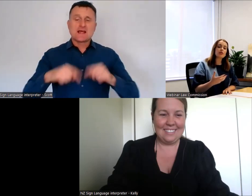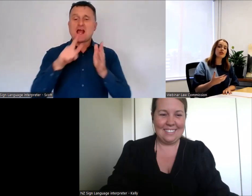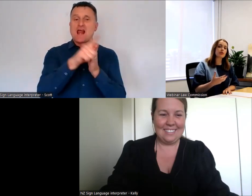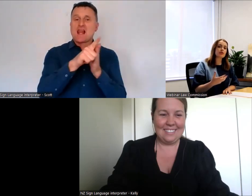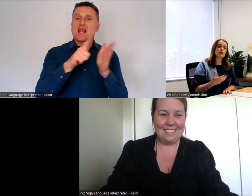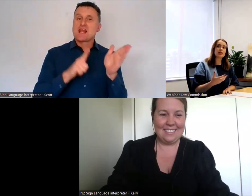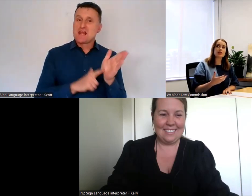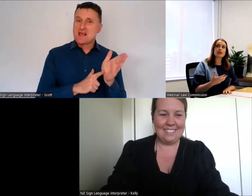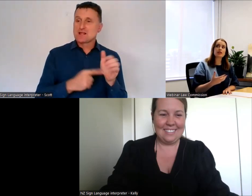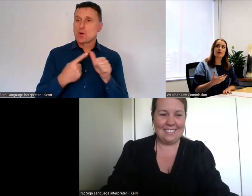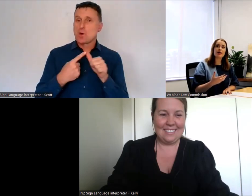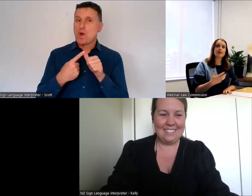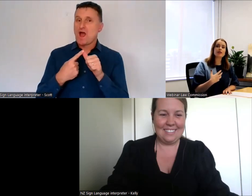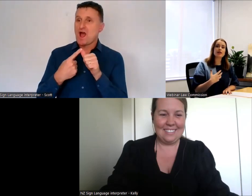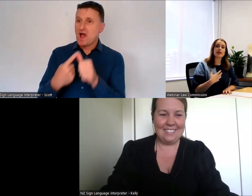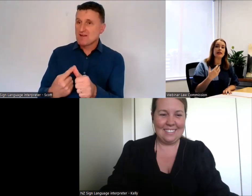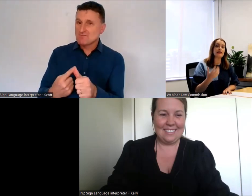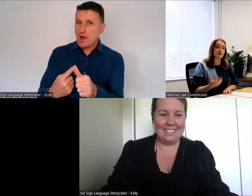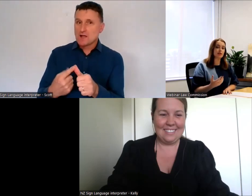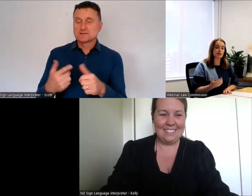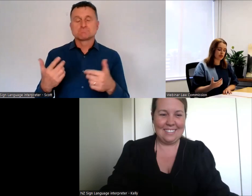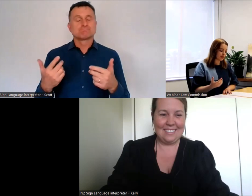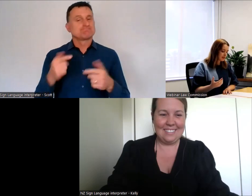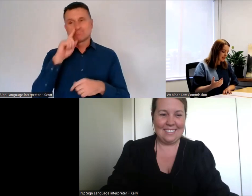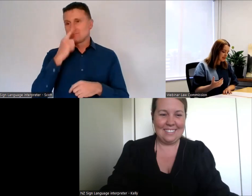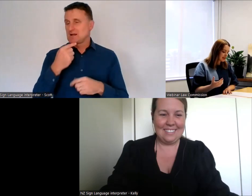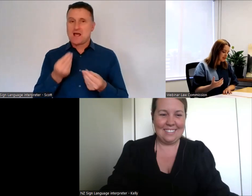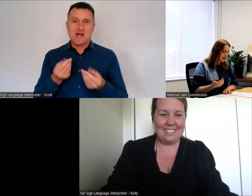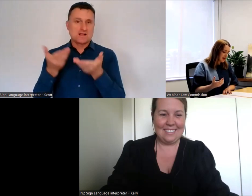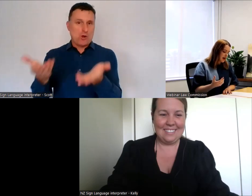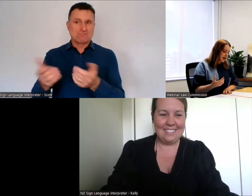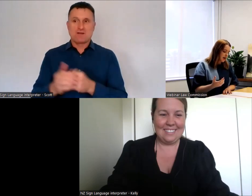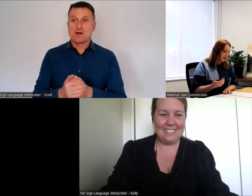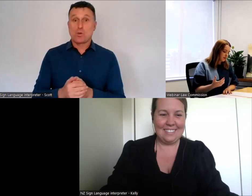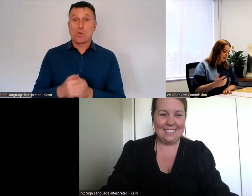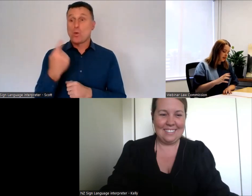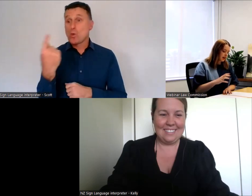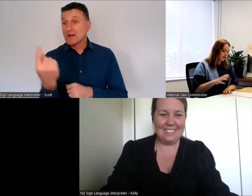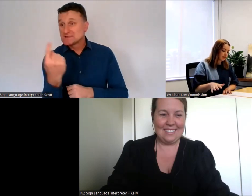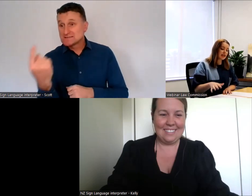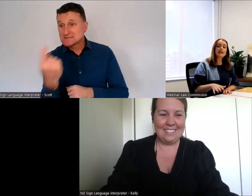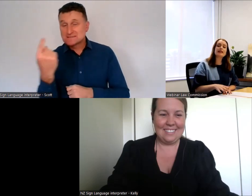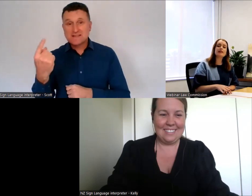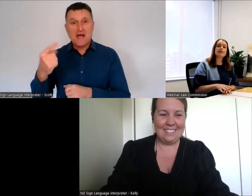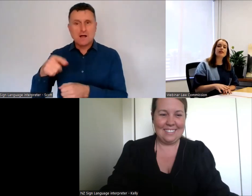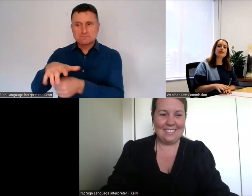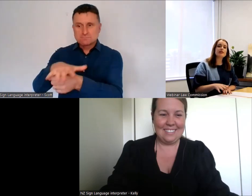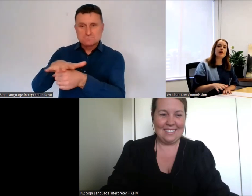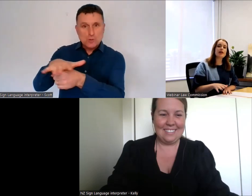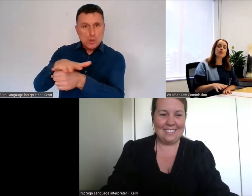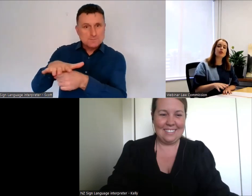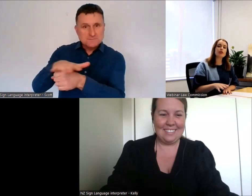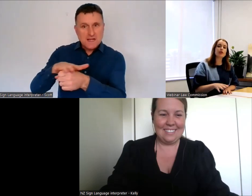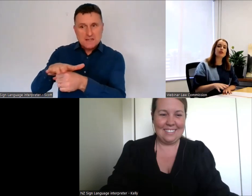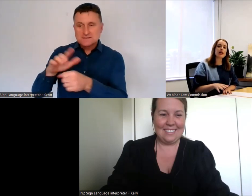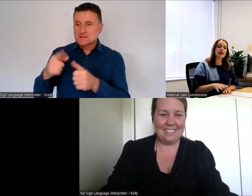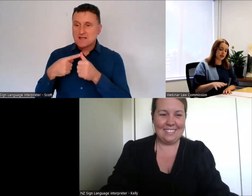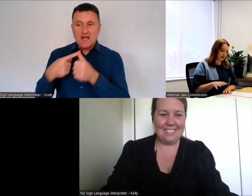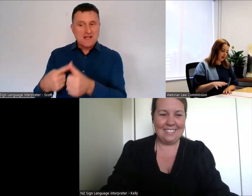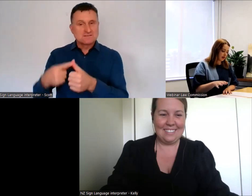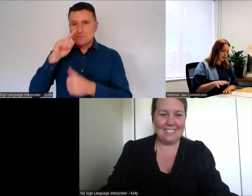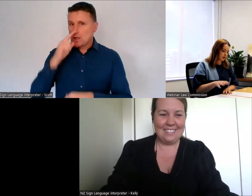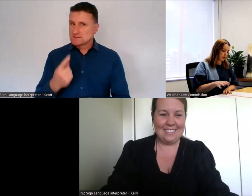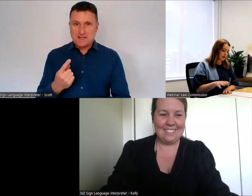or respond to questions about individual circumstances. If you need legal advice, you can